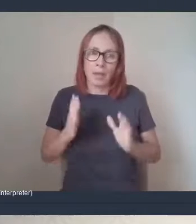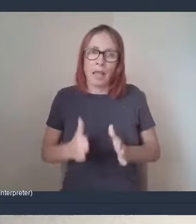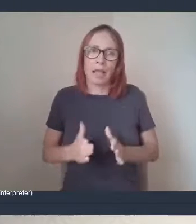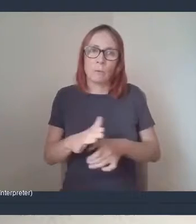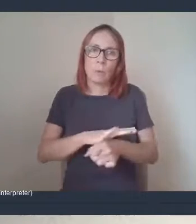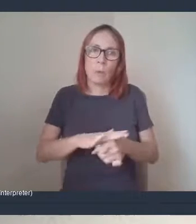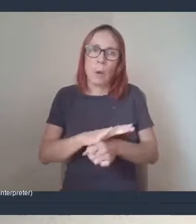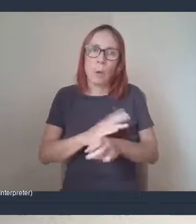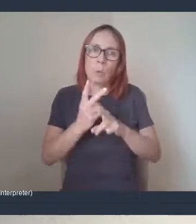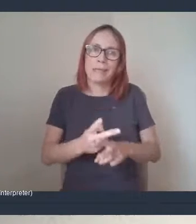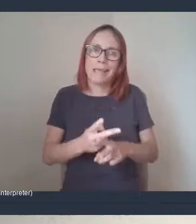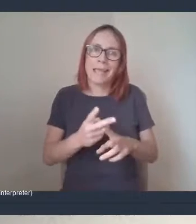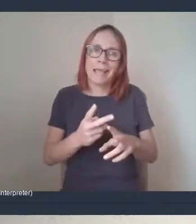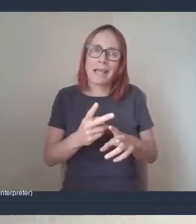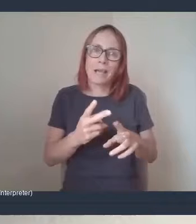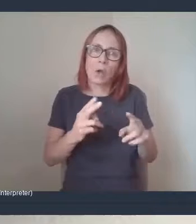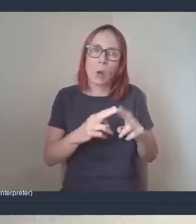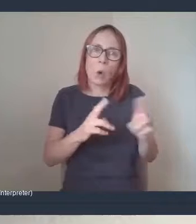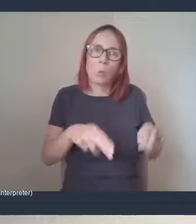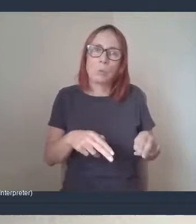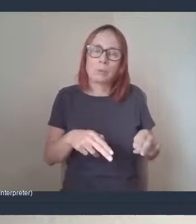well, when, if there is a second wave,